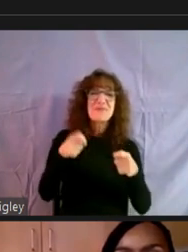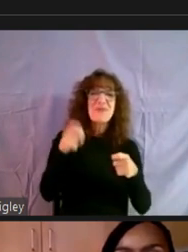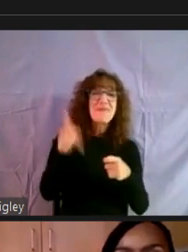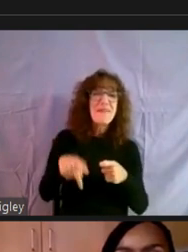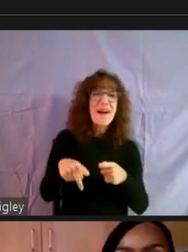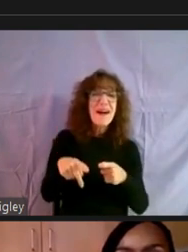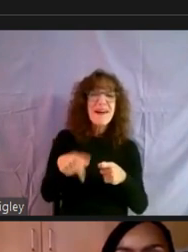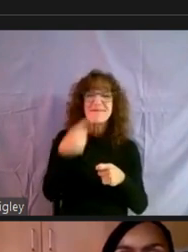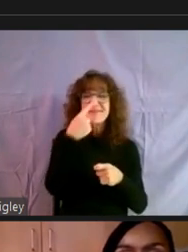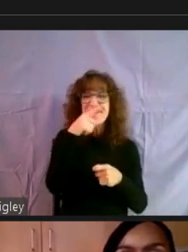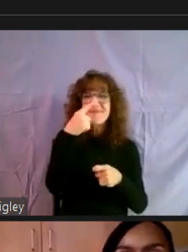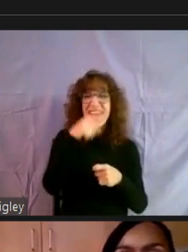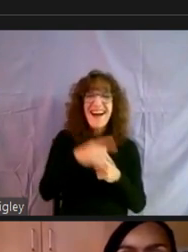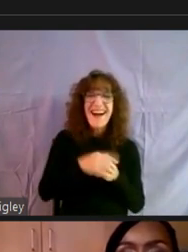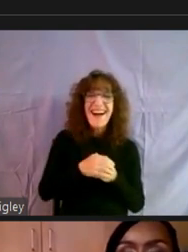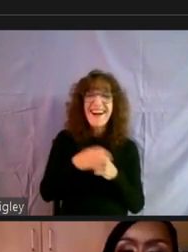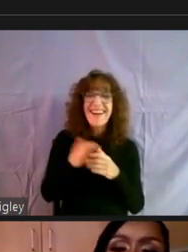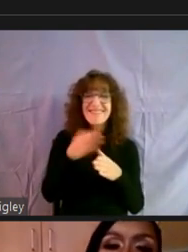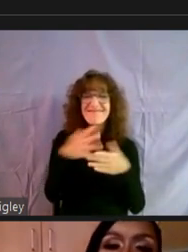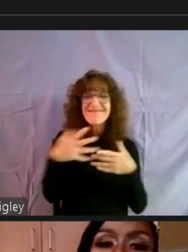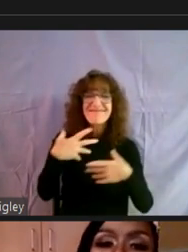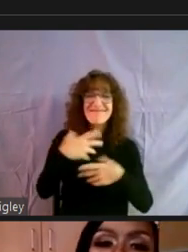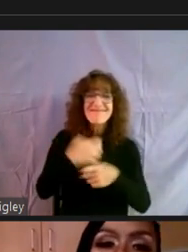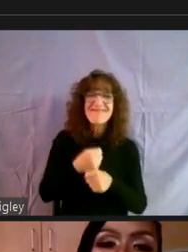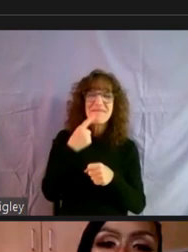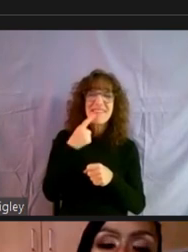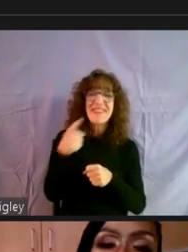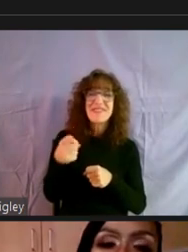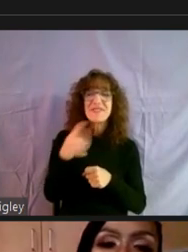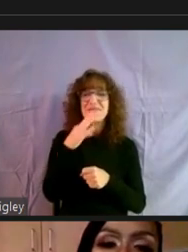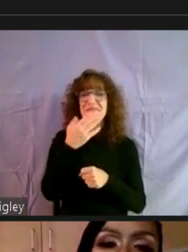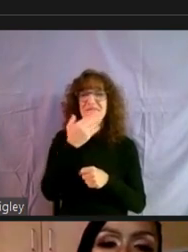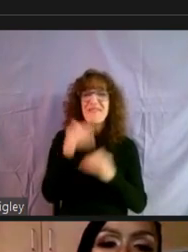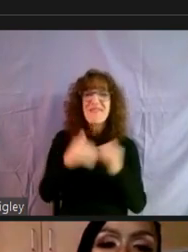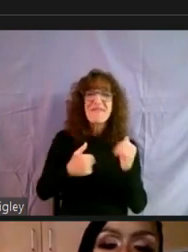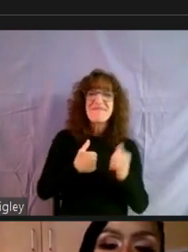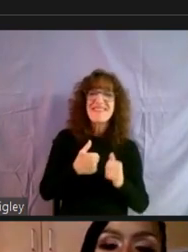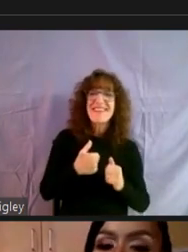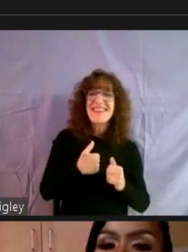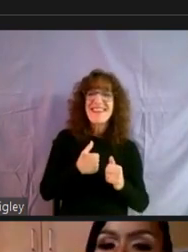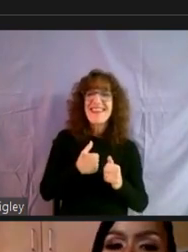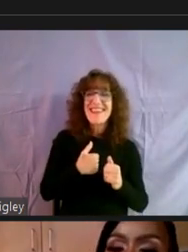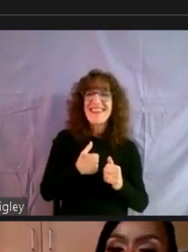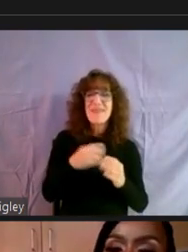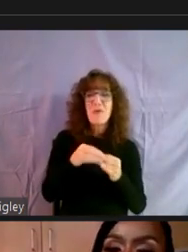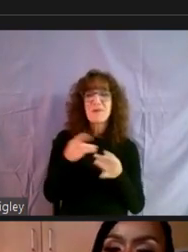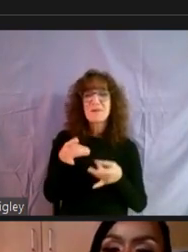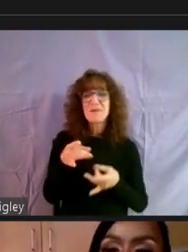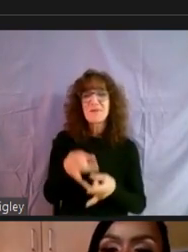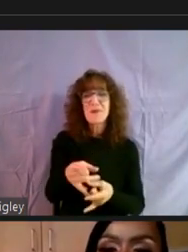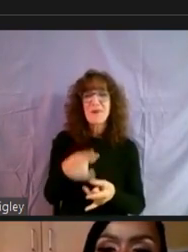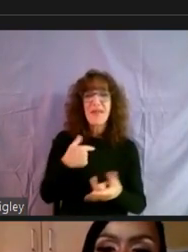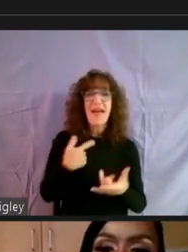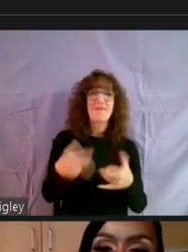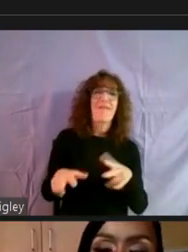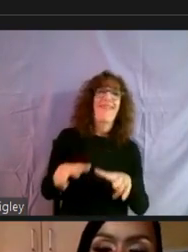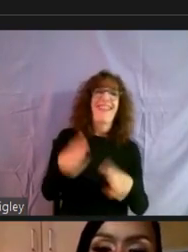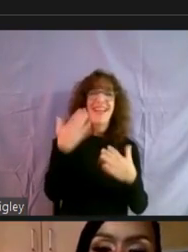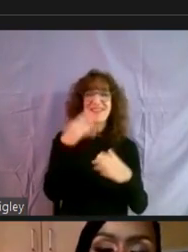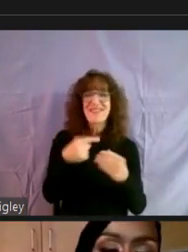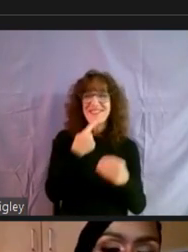up because, uh, you're more articulate than I am. And, uh, I I'm at a loss for words right now.